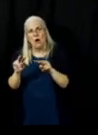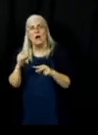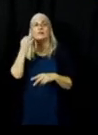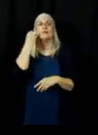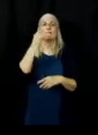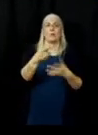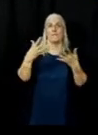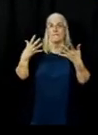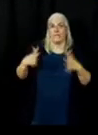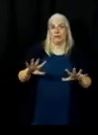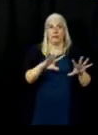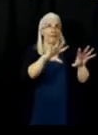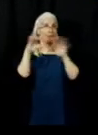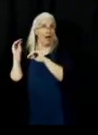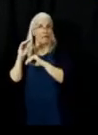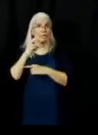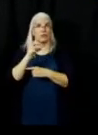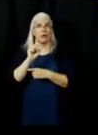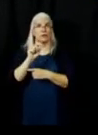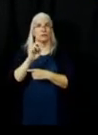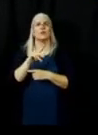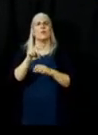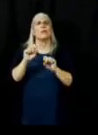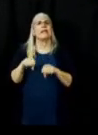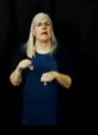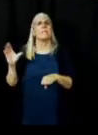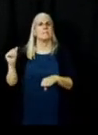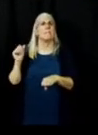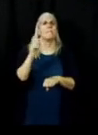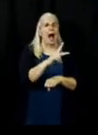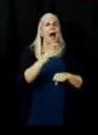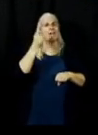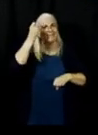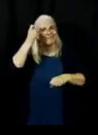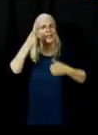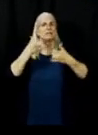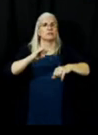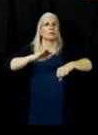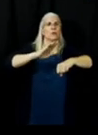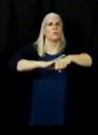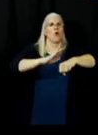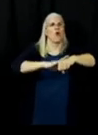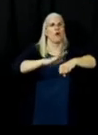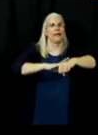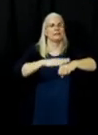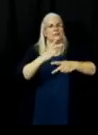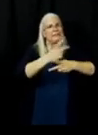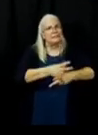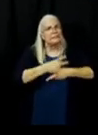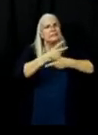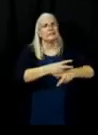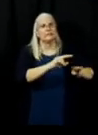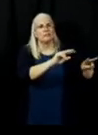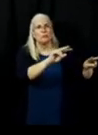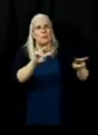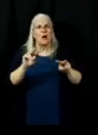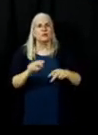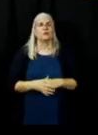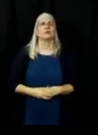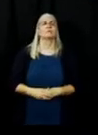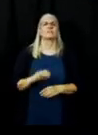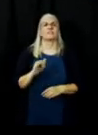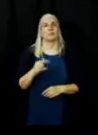return it is still under an evacuation warning though and finally I received a question on